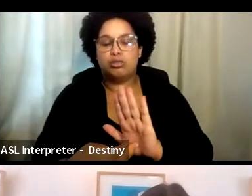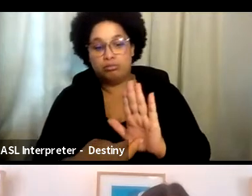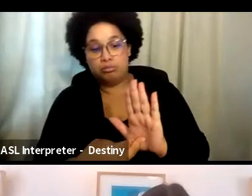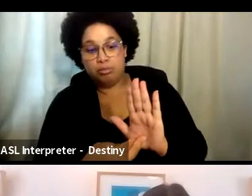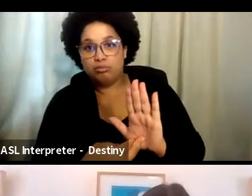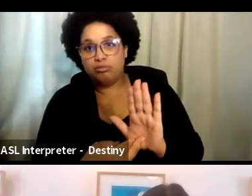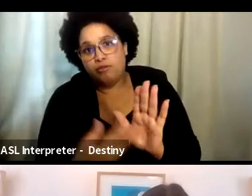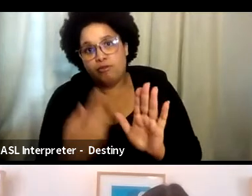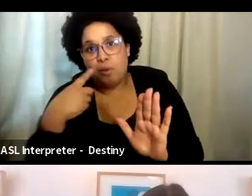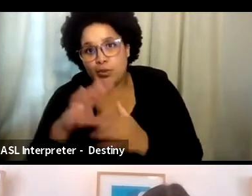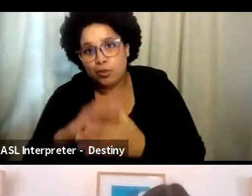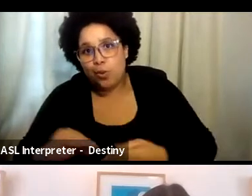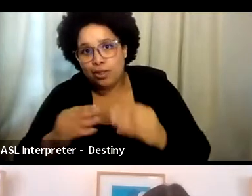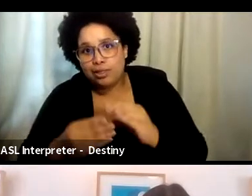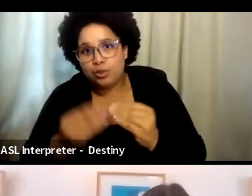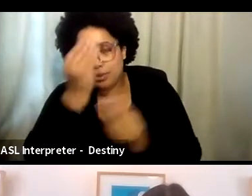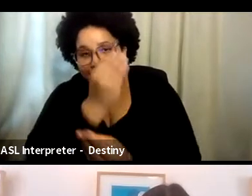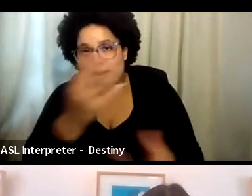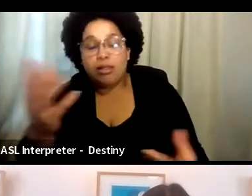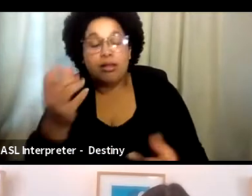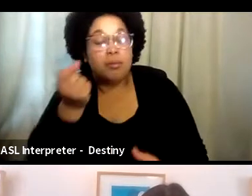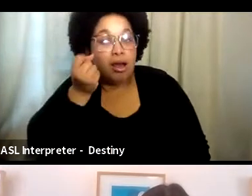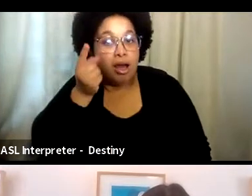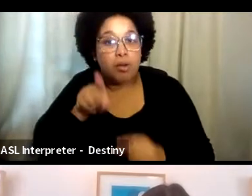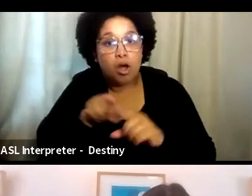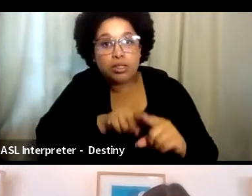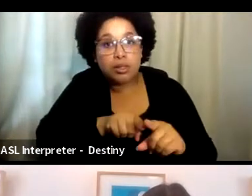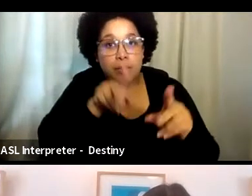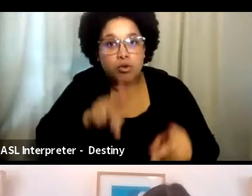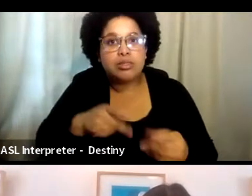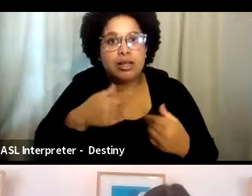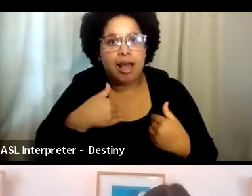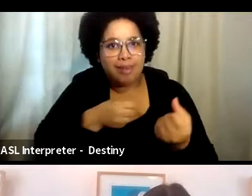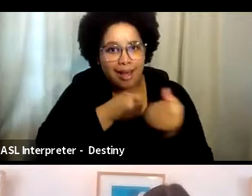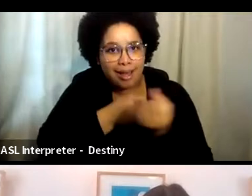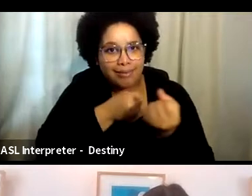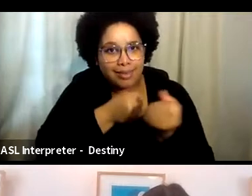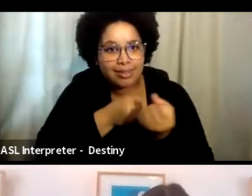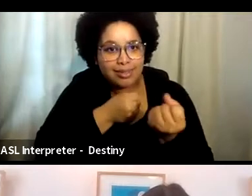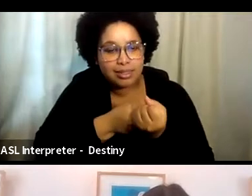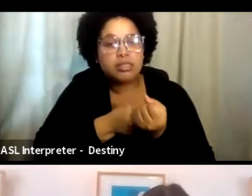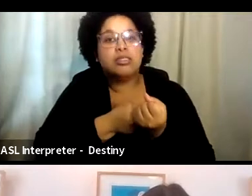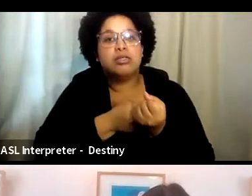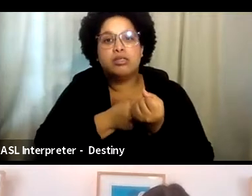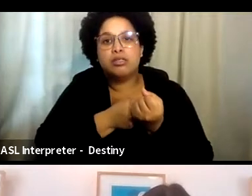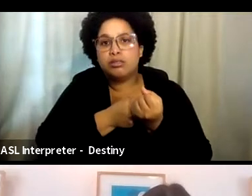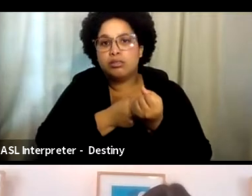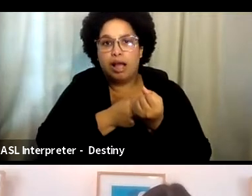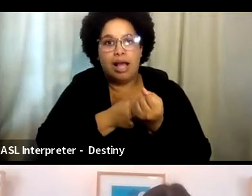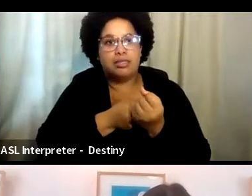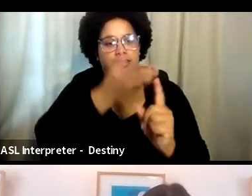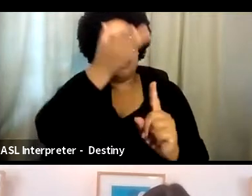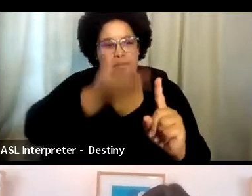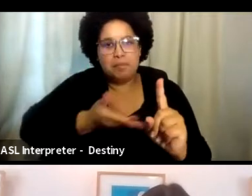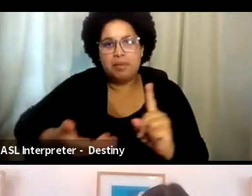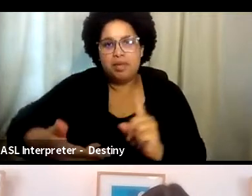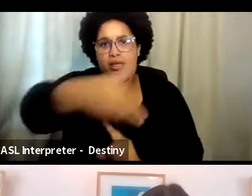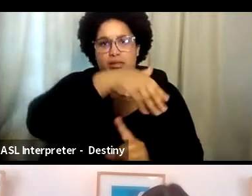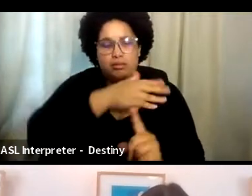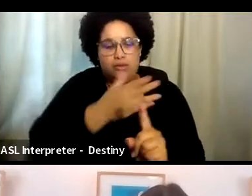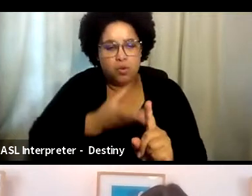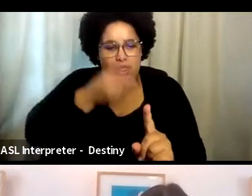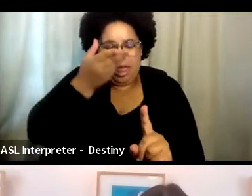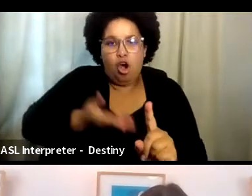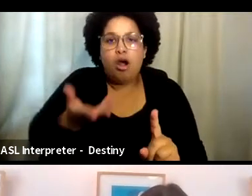telling, but also, uh, it's making sure that that person is being advocated for on all sides of their being, you know,